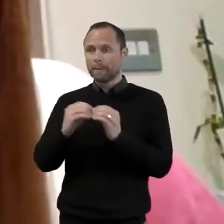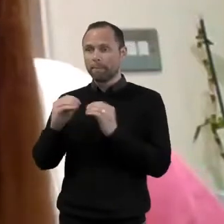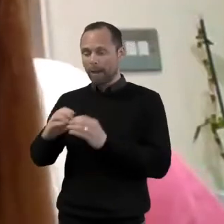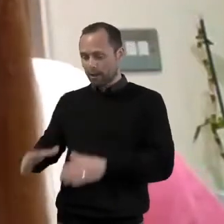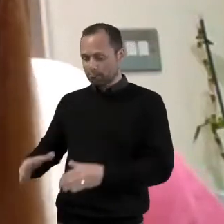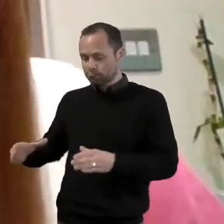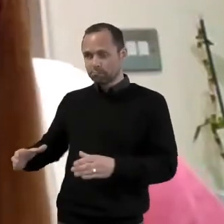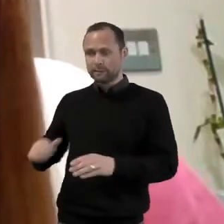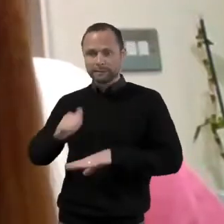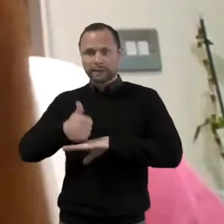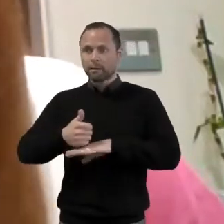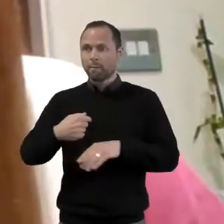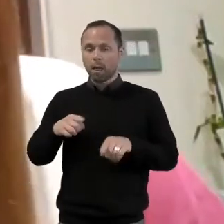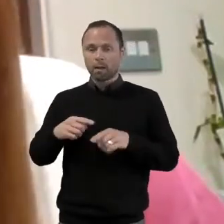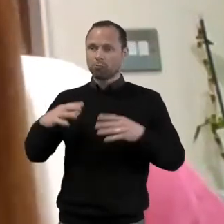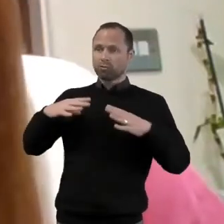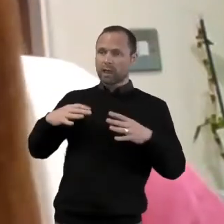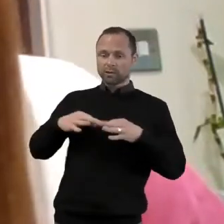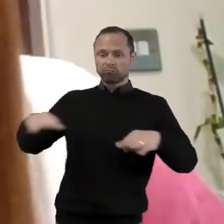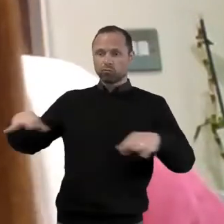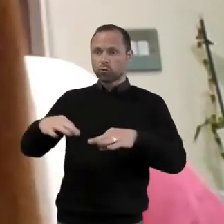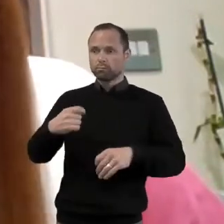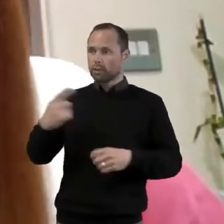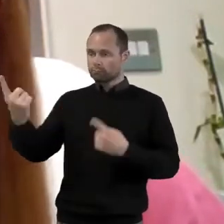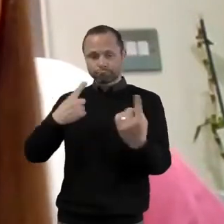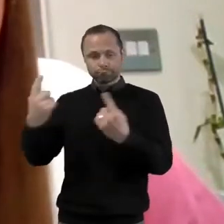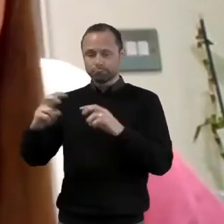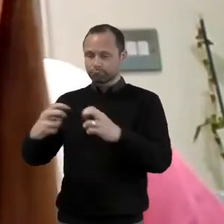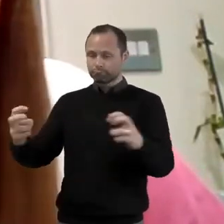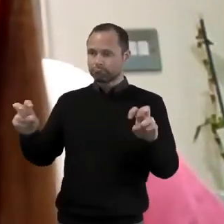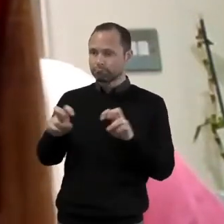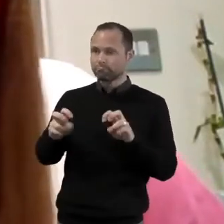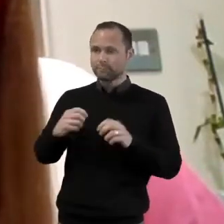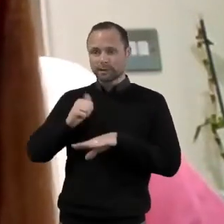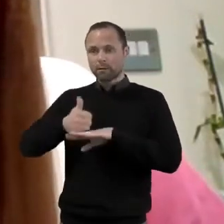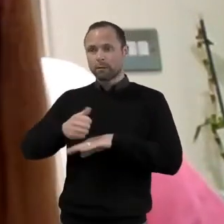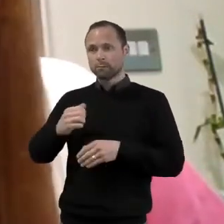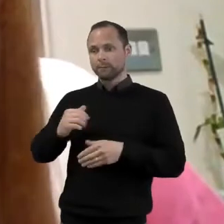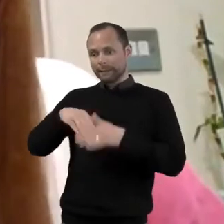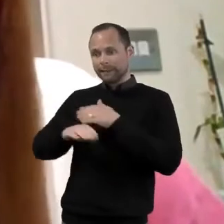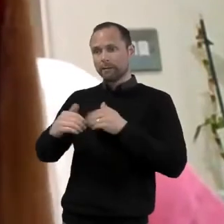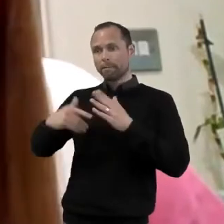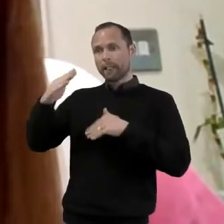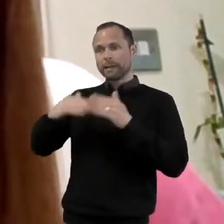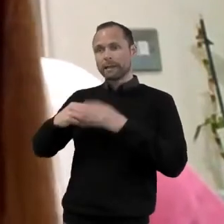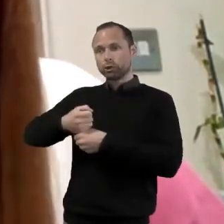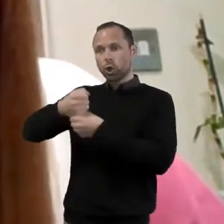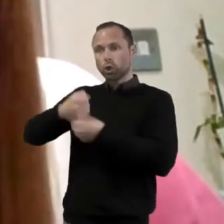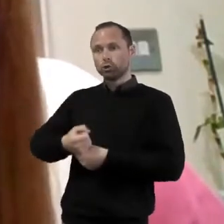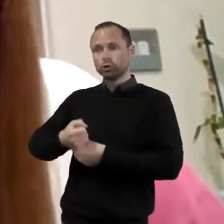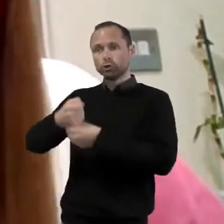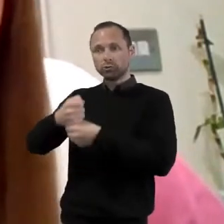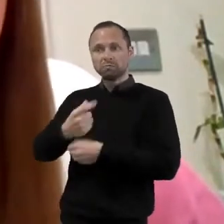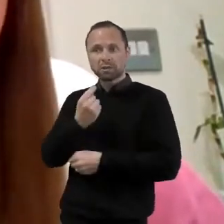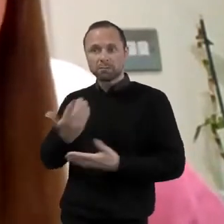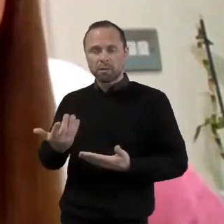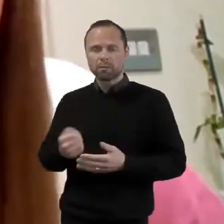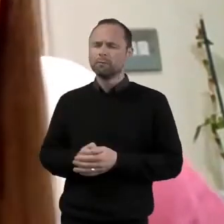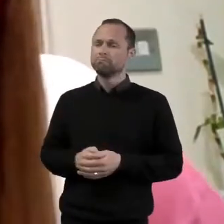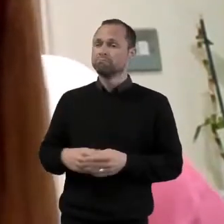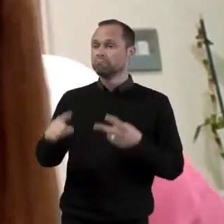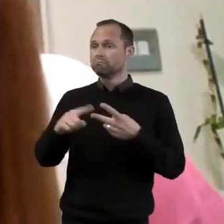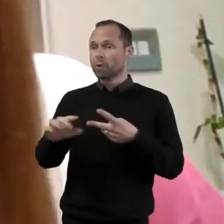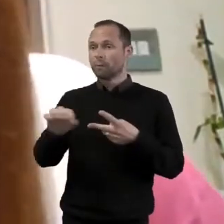set up this welcoming space in your church or in your church grounds. Could you have a conversation with your local secondary